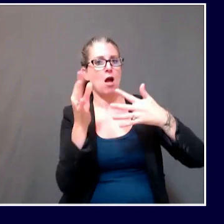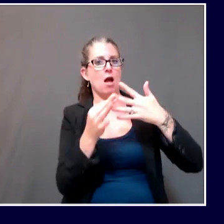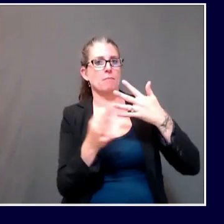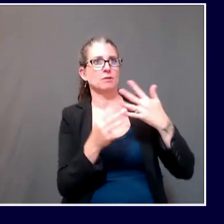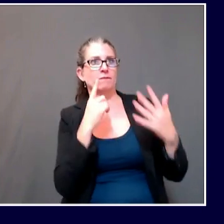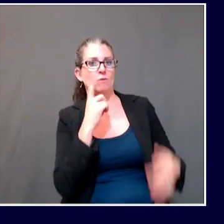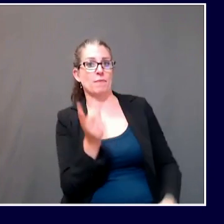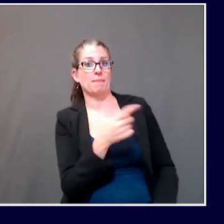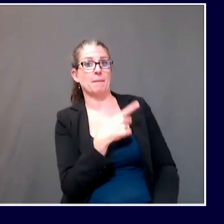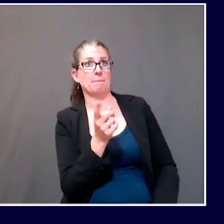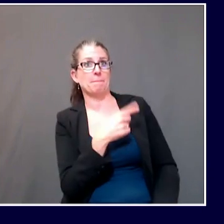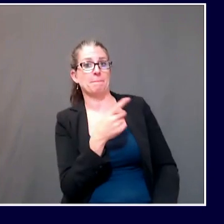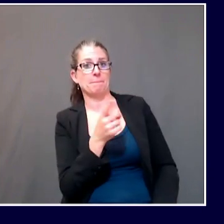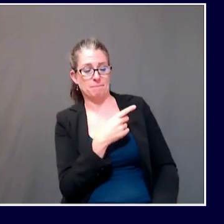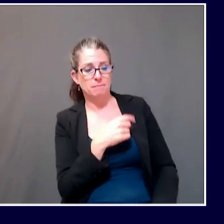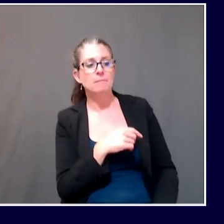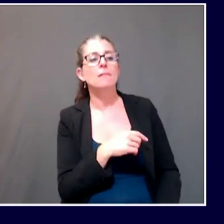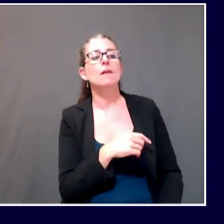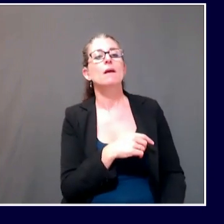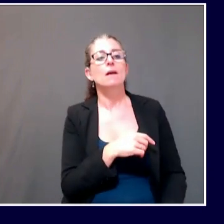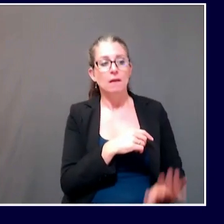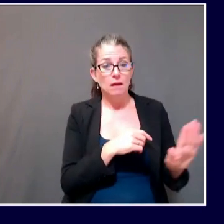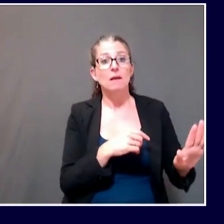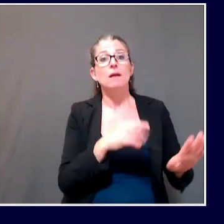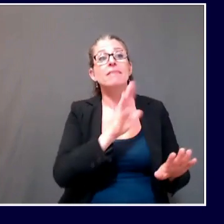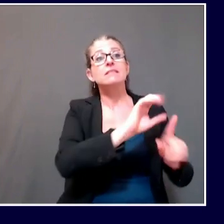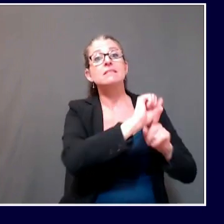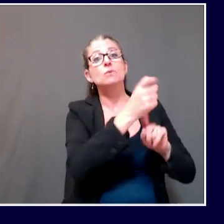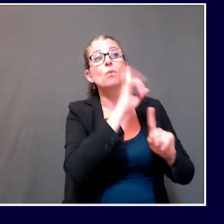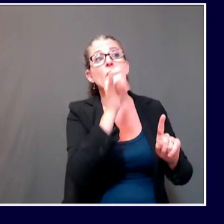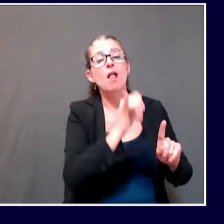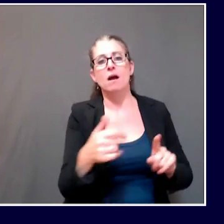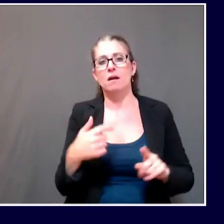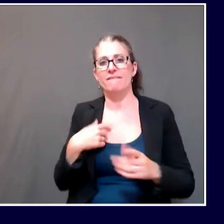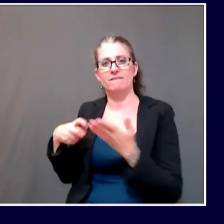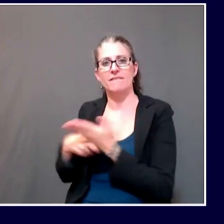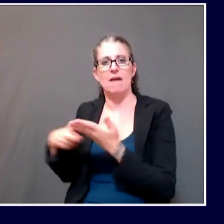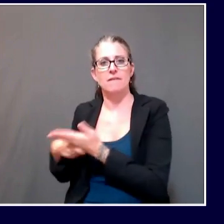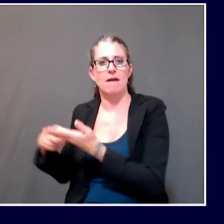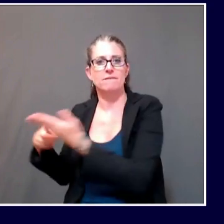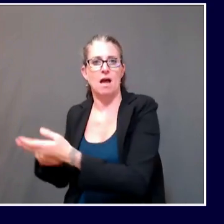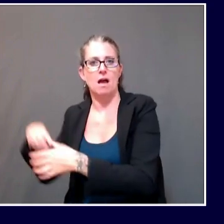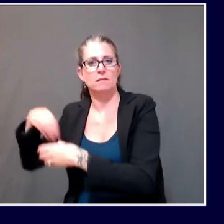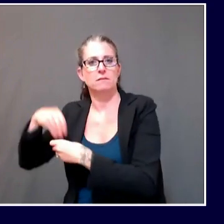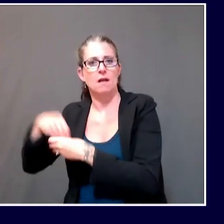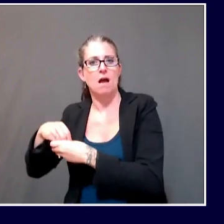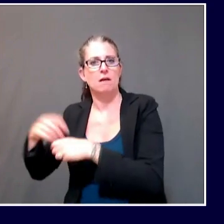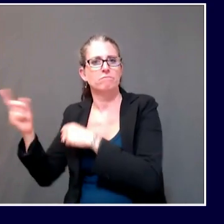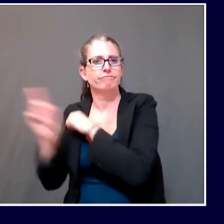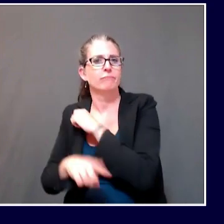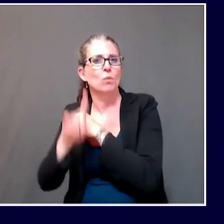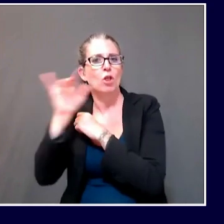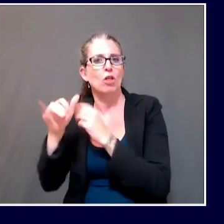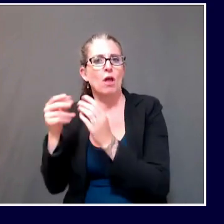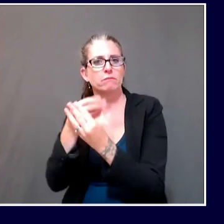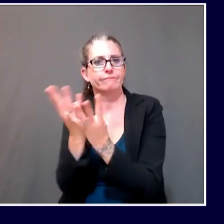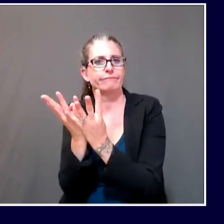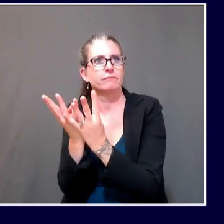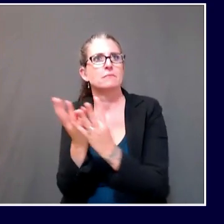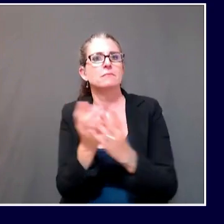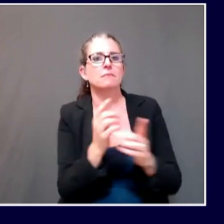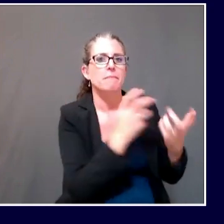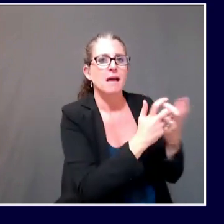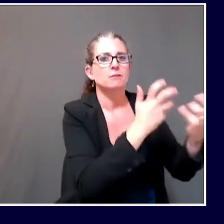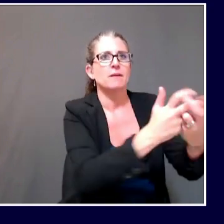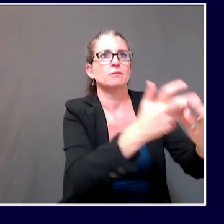marketing, consumer choice. When people read in the newspaper or they hear that a business is not complying with the guidelines, I've heard from many